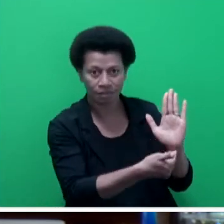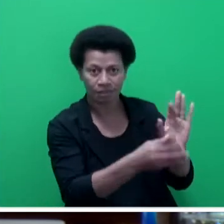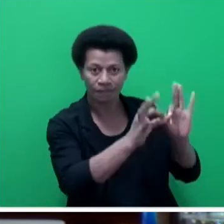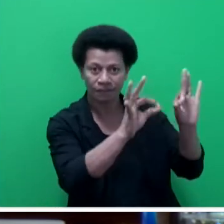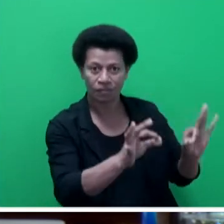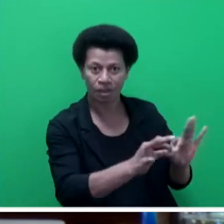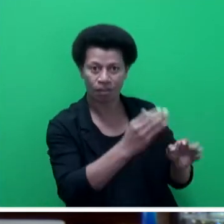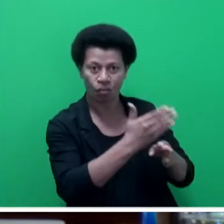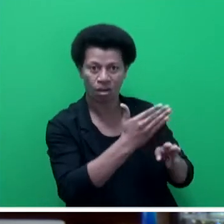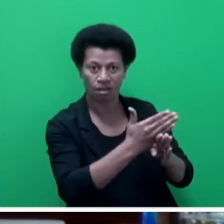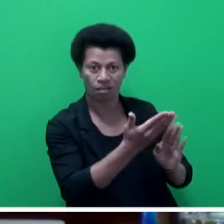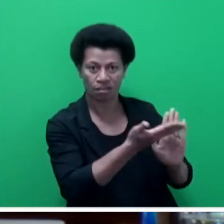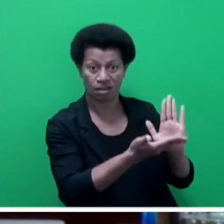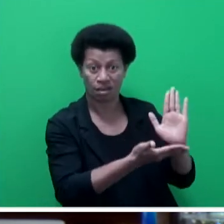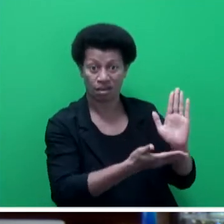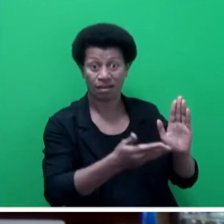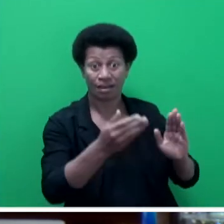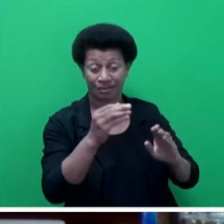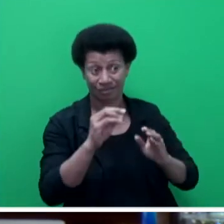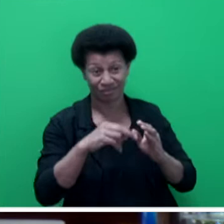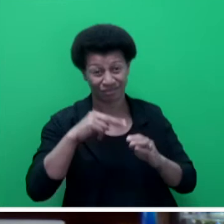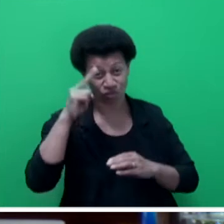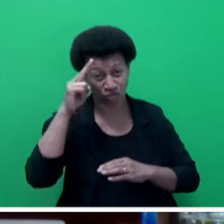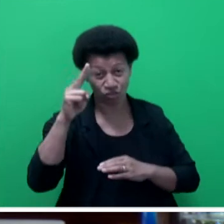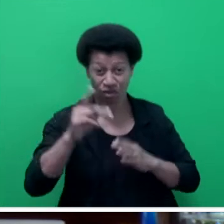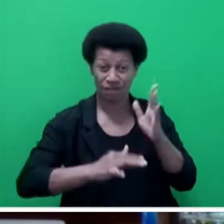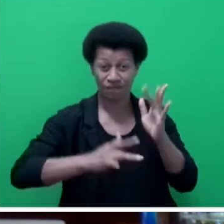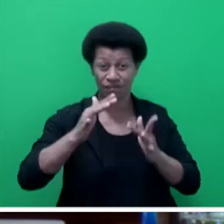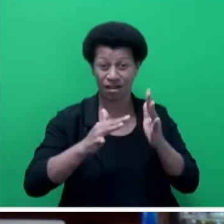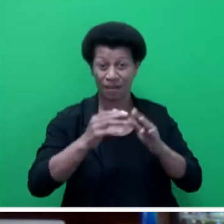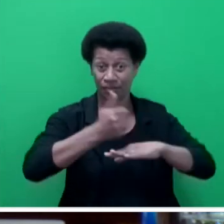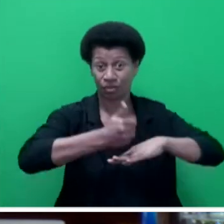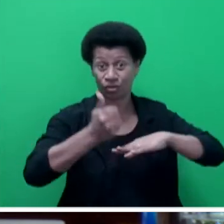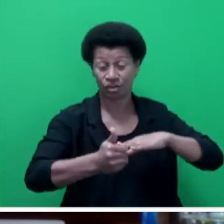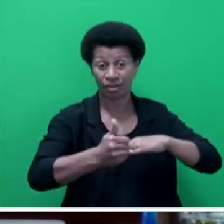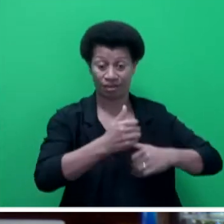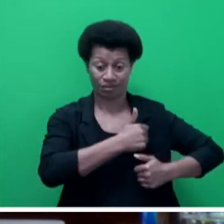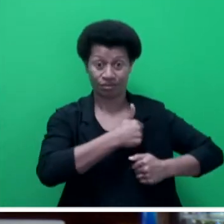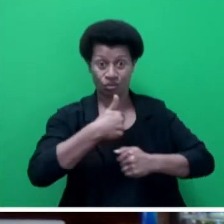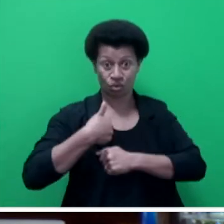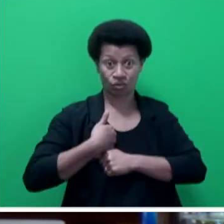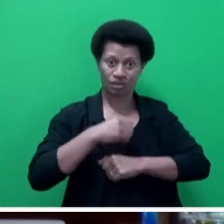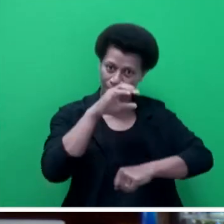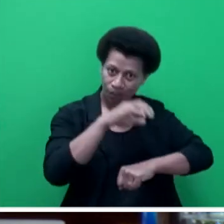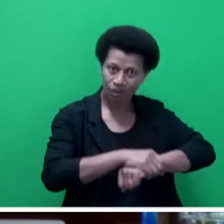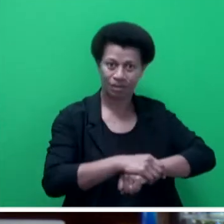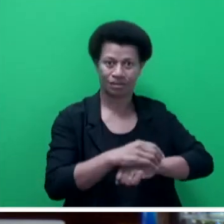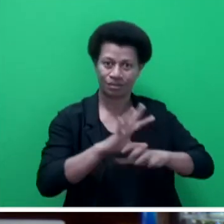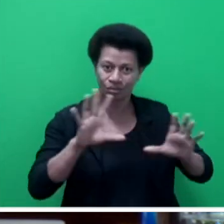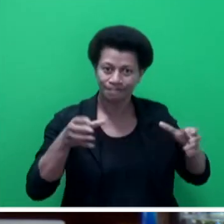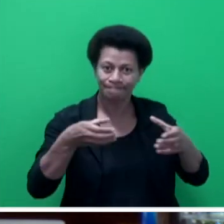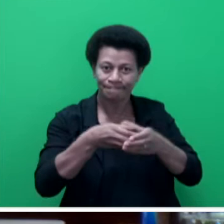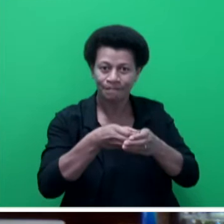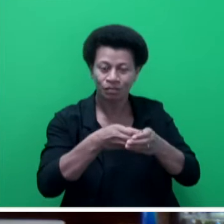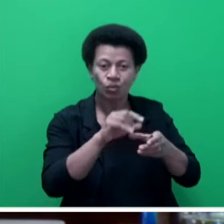Fiji forces and the Fiji police force together to mold these youths.